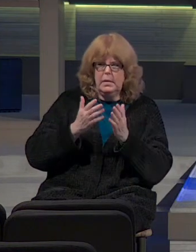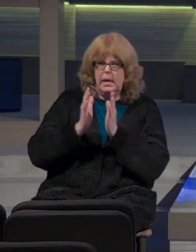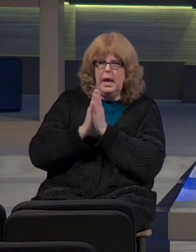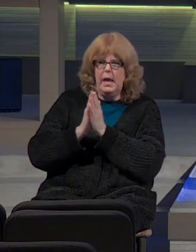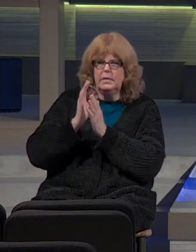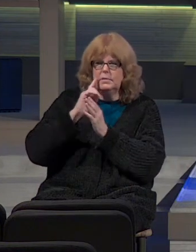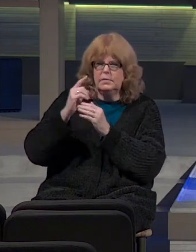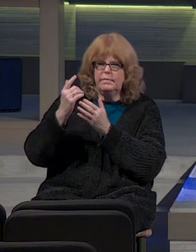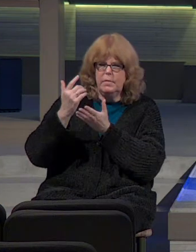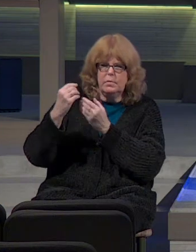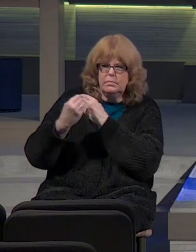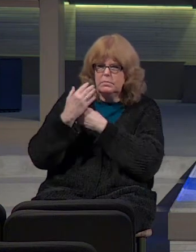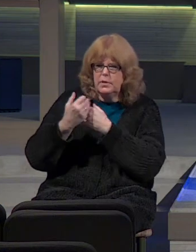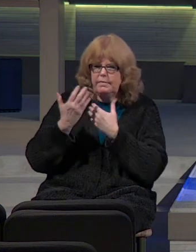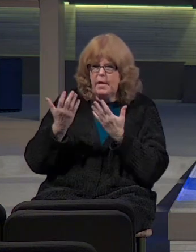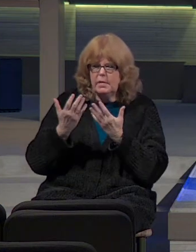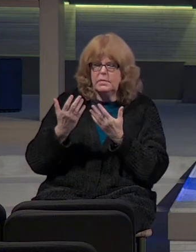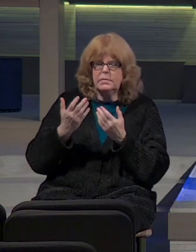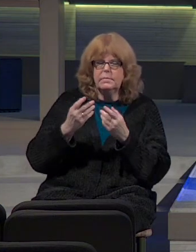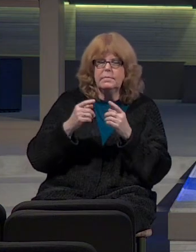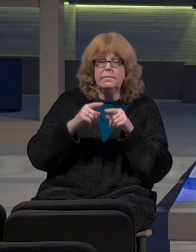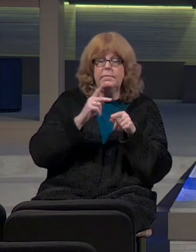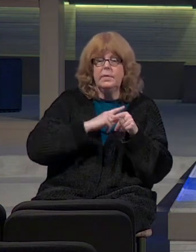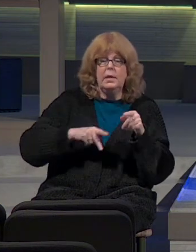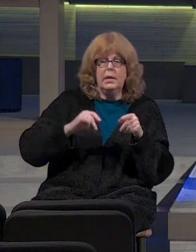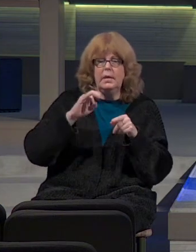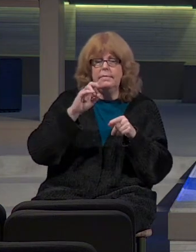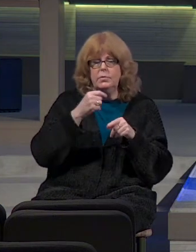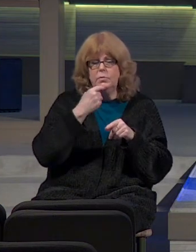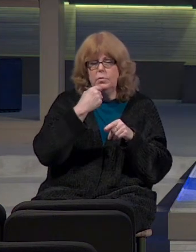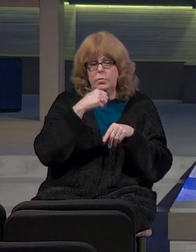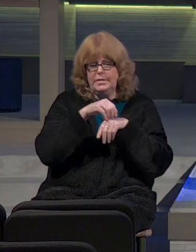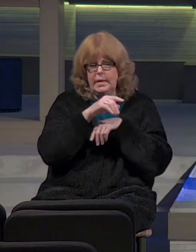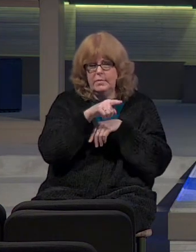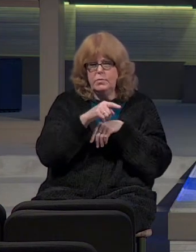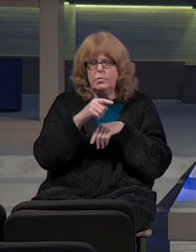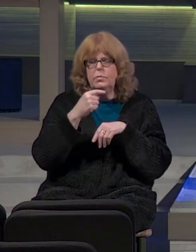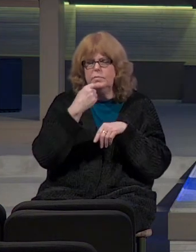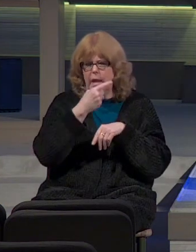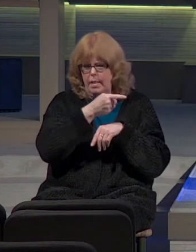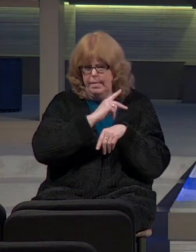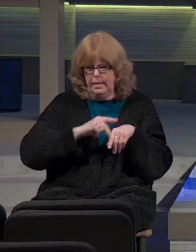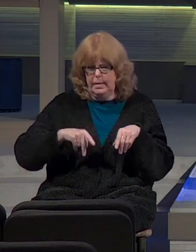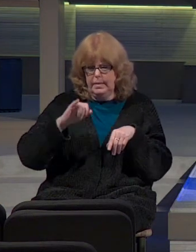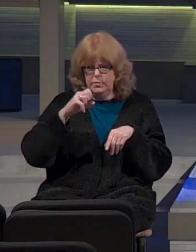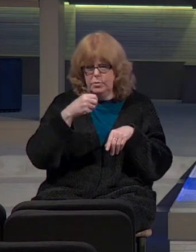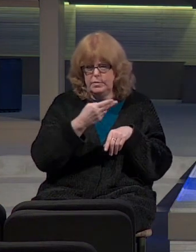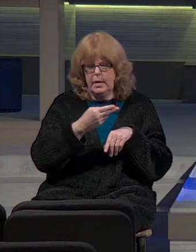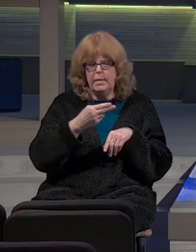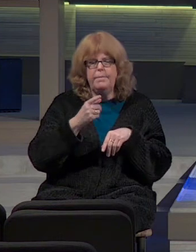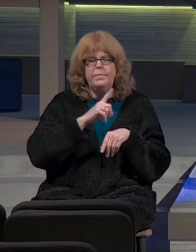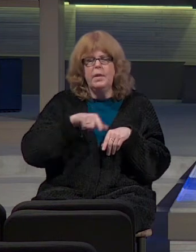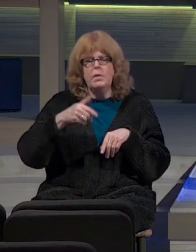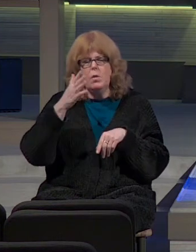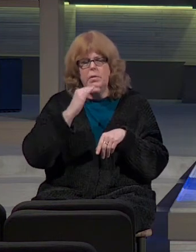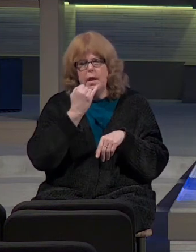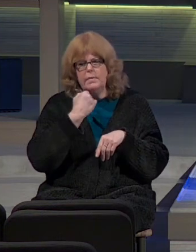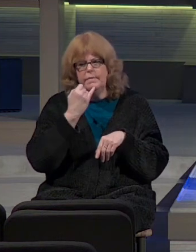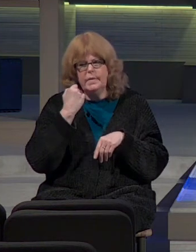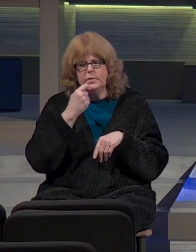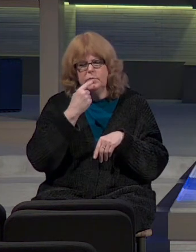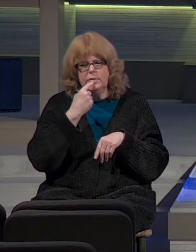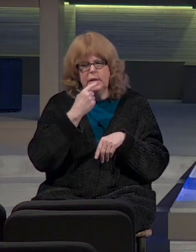about it. But to the king of Judah who sent you to inquire of the Lord, thus you shall say to him, thus says the Lord God of Israel,